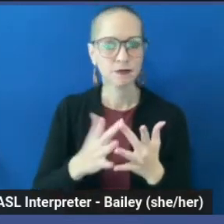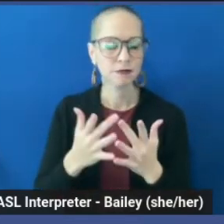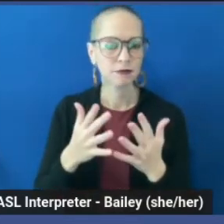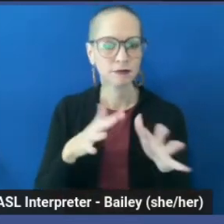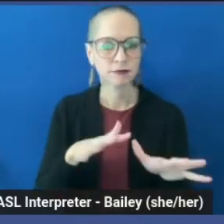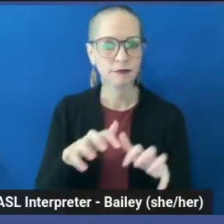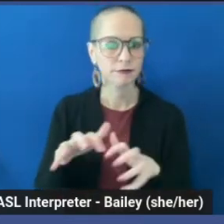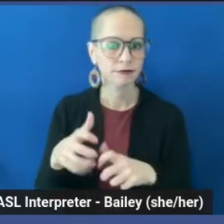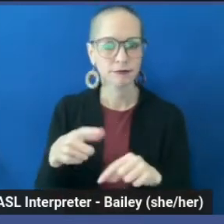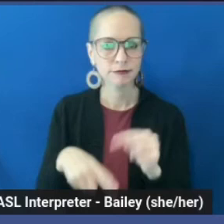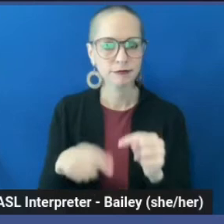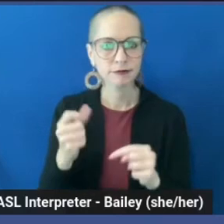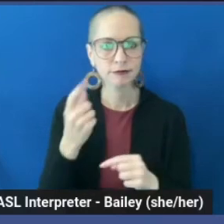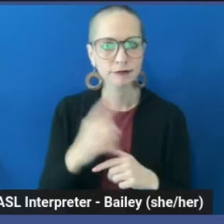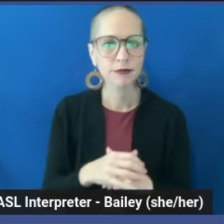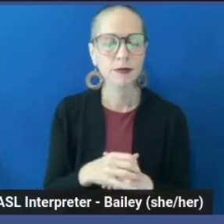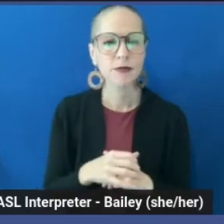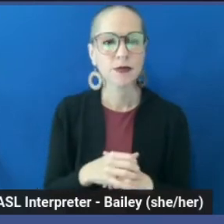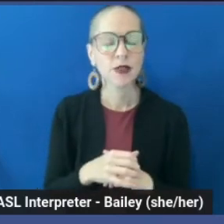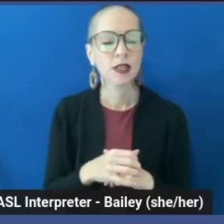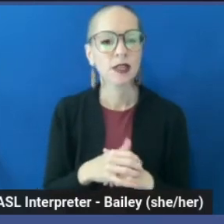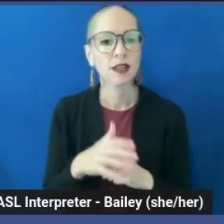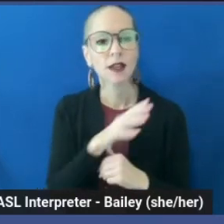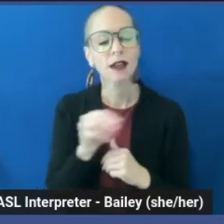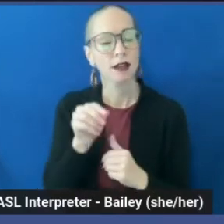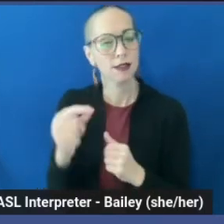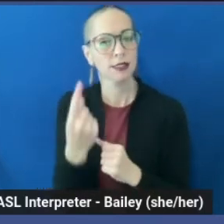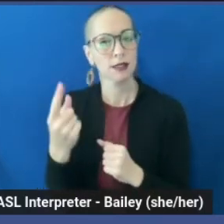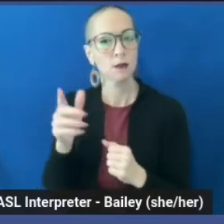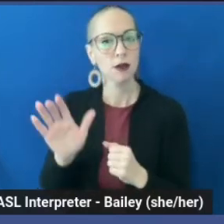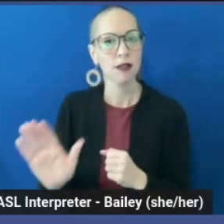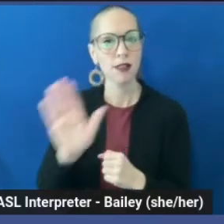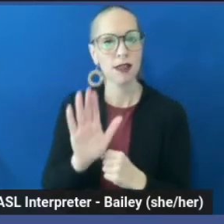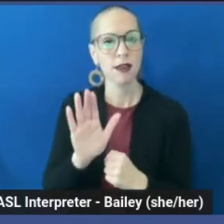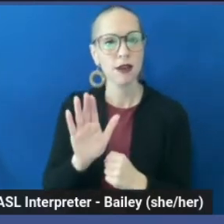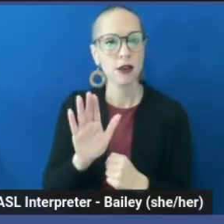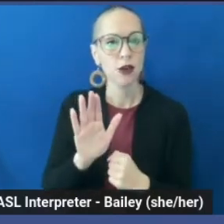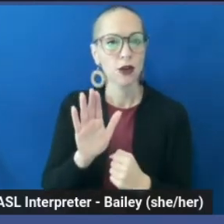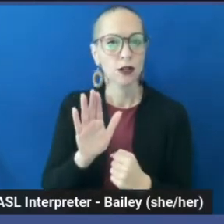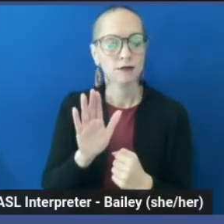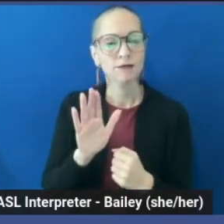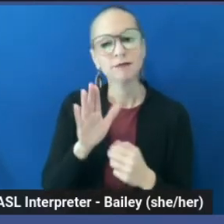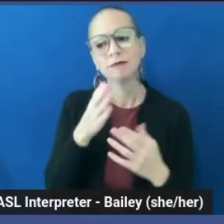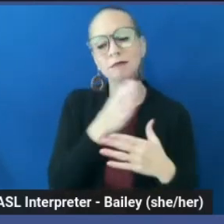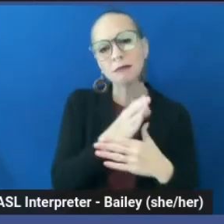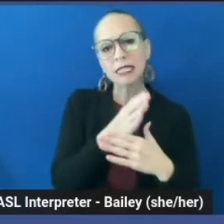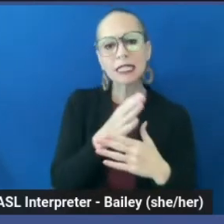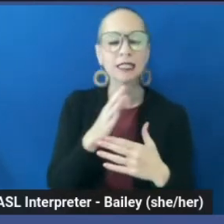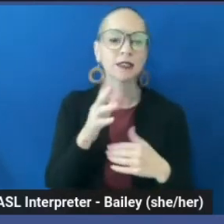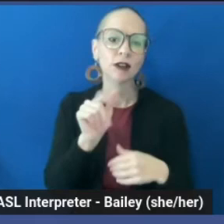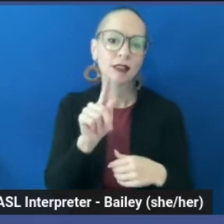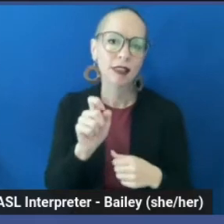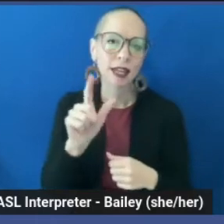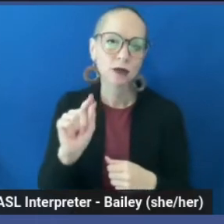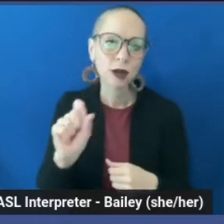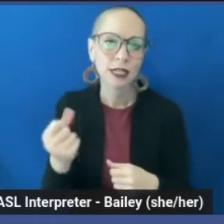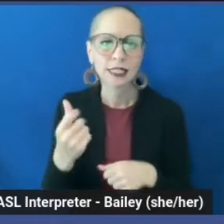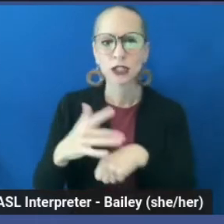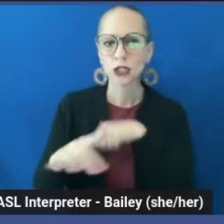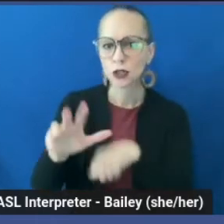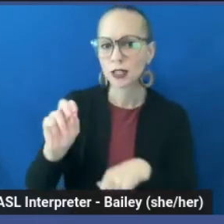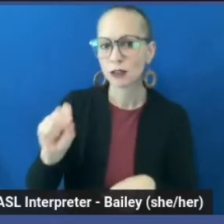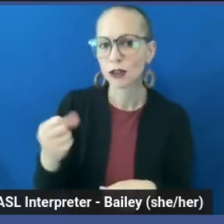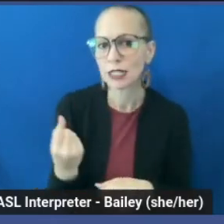at home? If someone comes to me in their mid to late 20s or early 30s or unconventionally attractive,